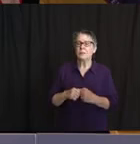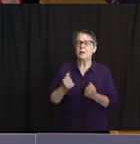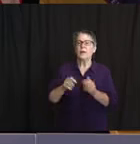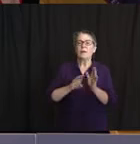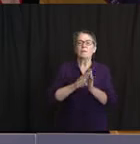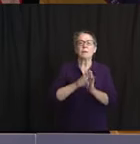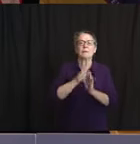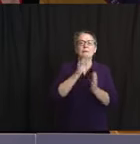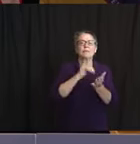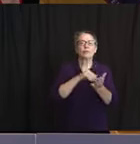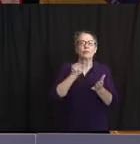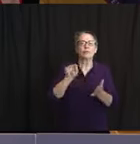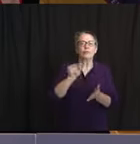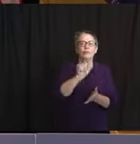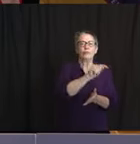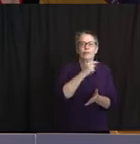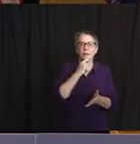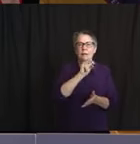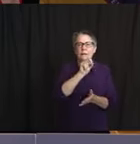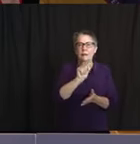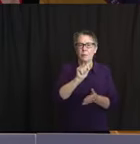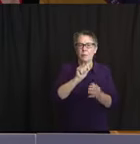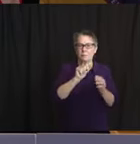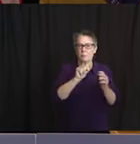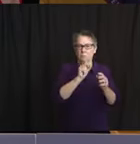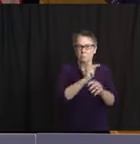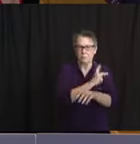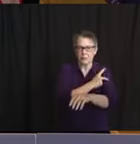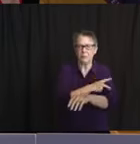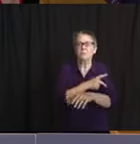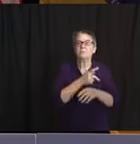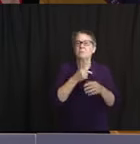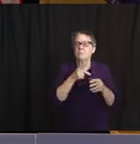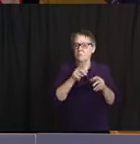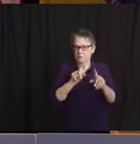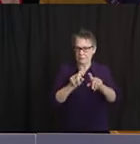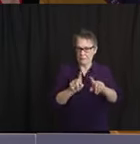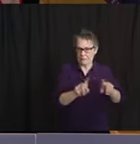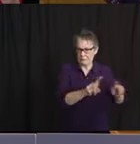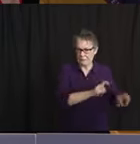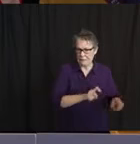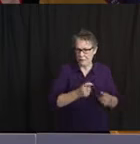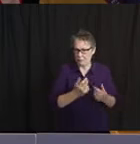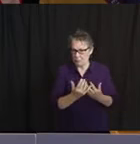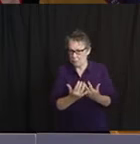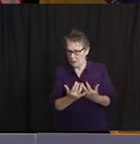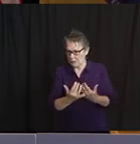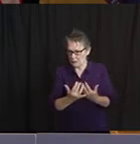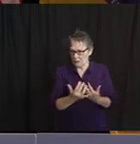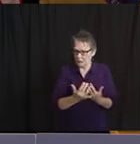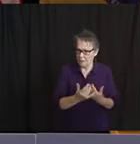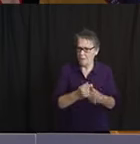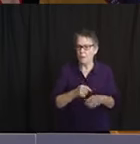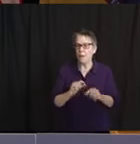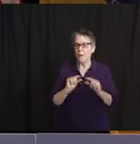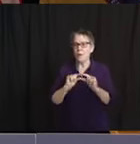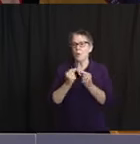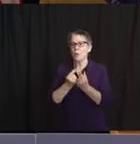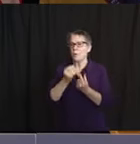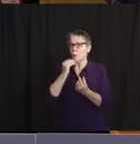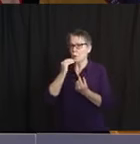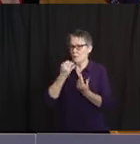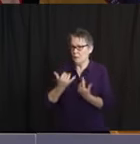together to improve access to testing in their group homes, of which there are 1,925.